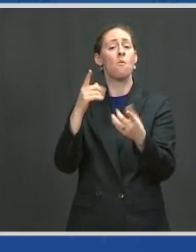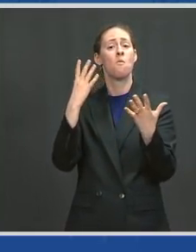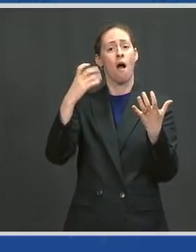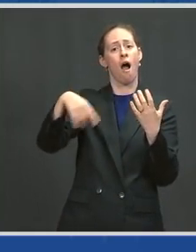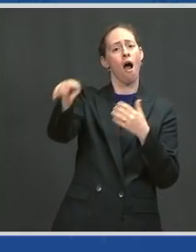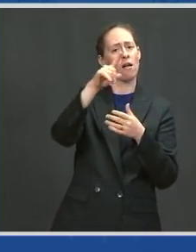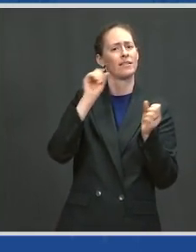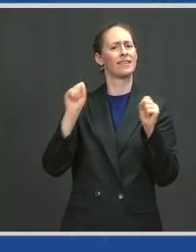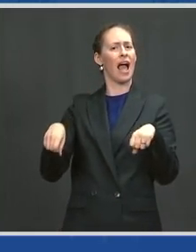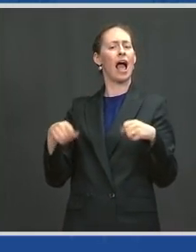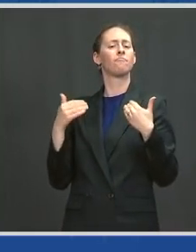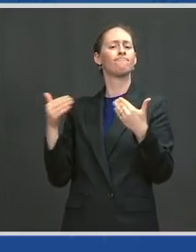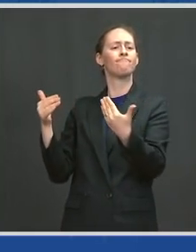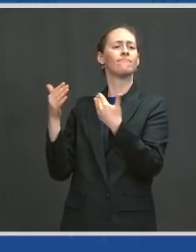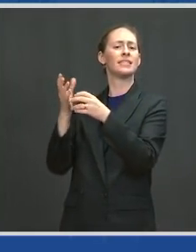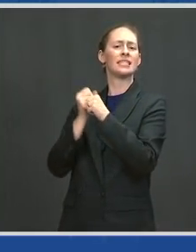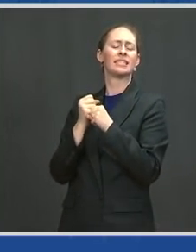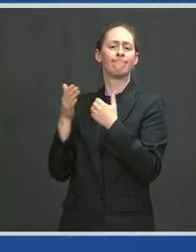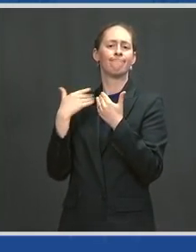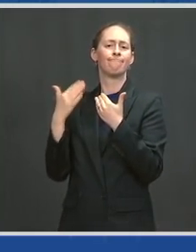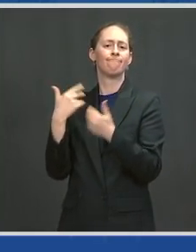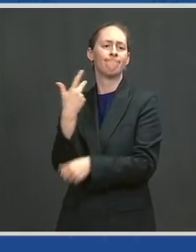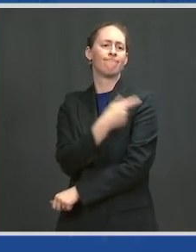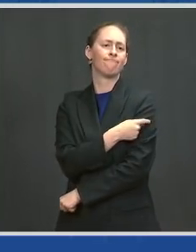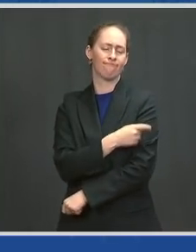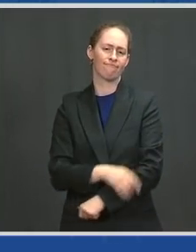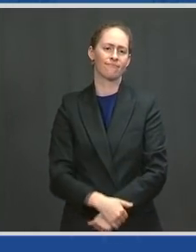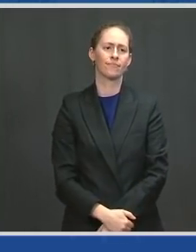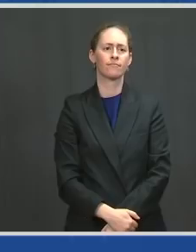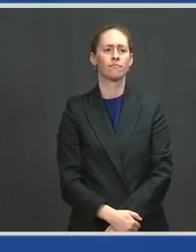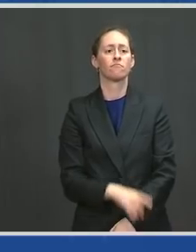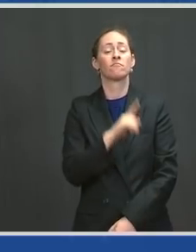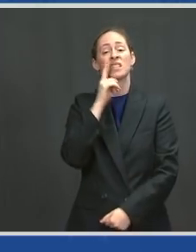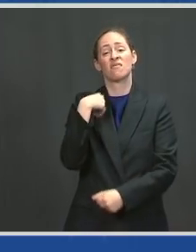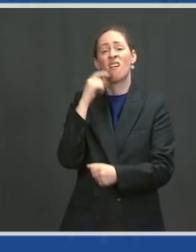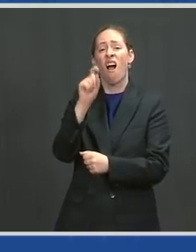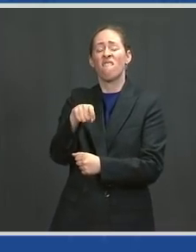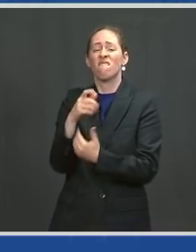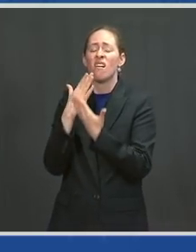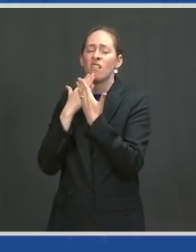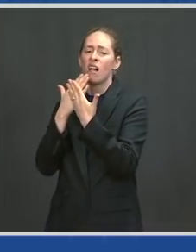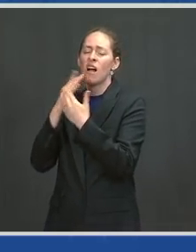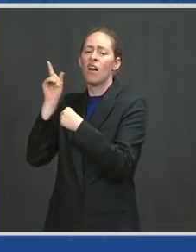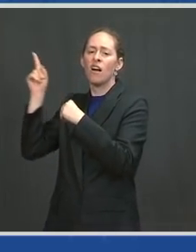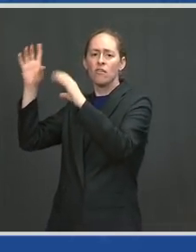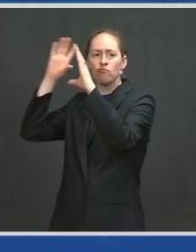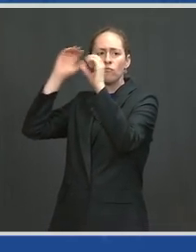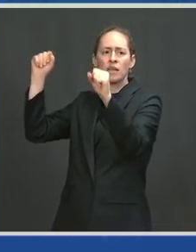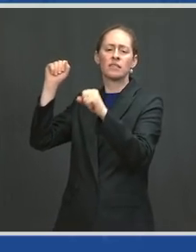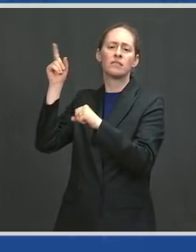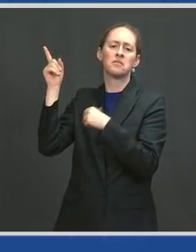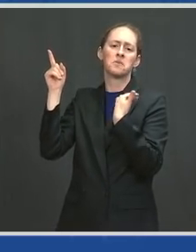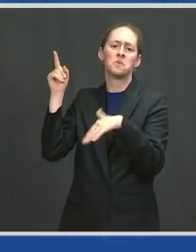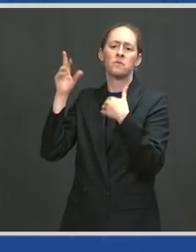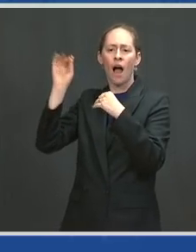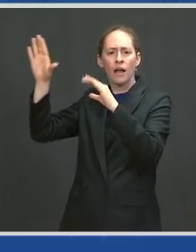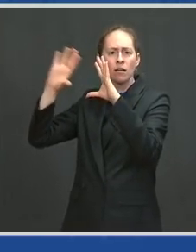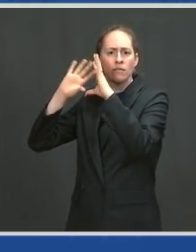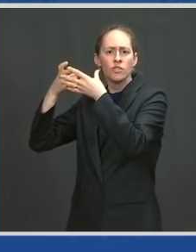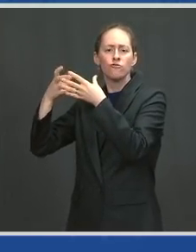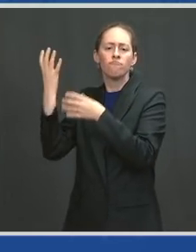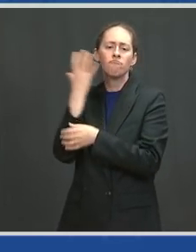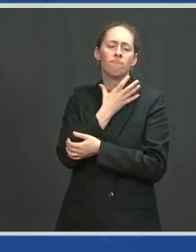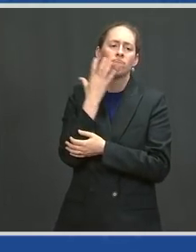just so grateful to President Biden and his administration. We are able to kick off